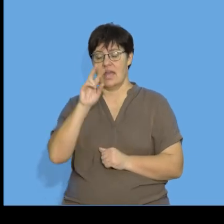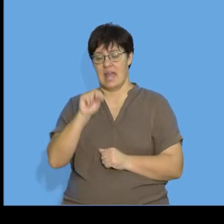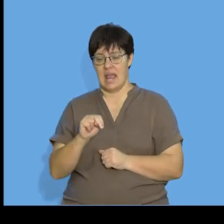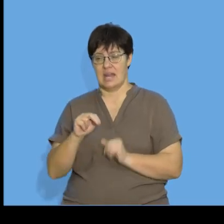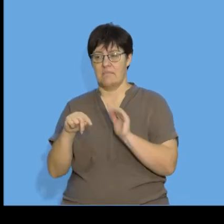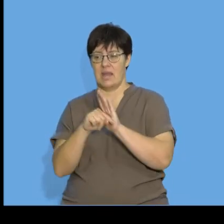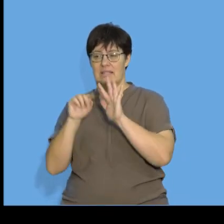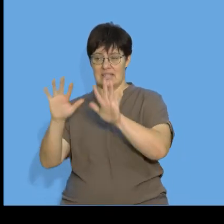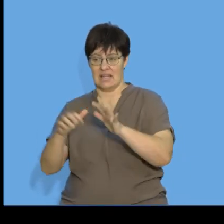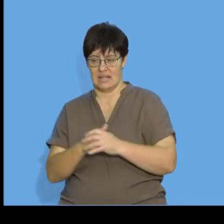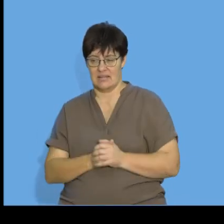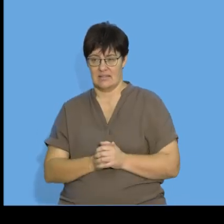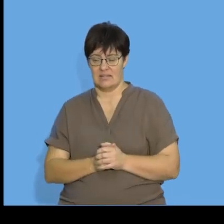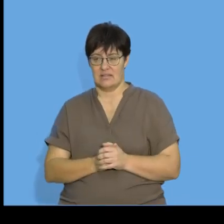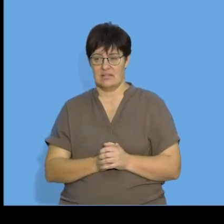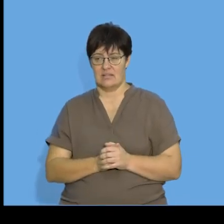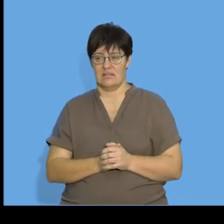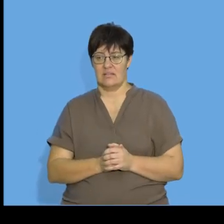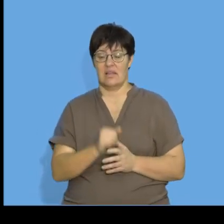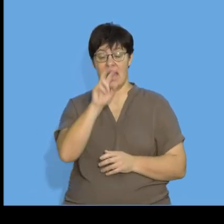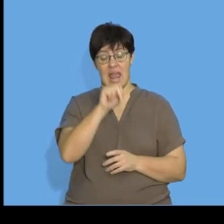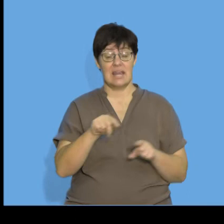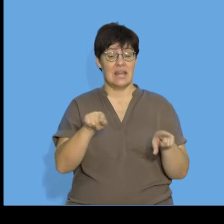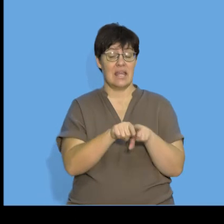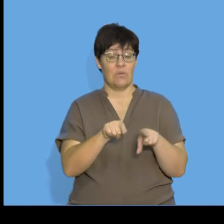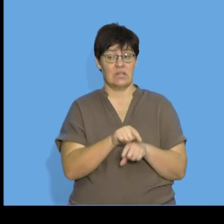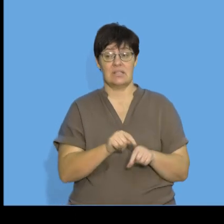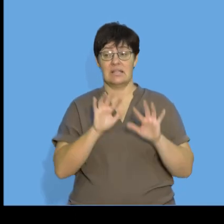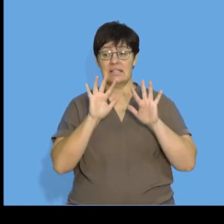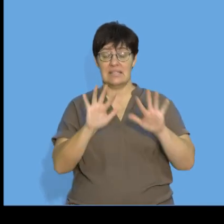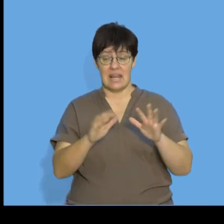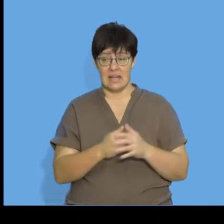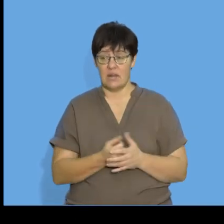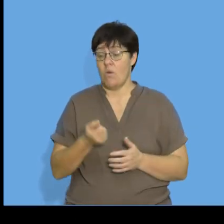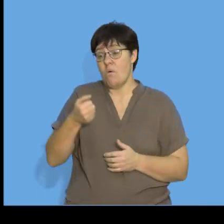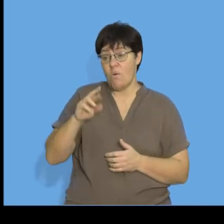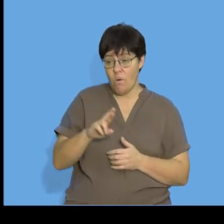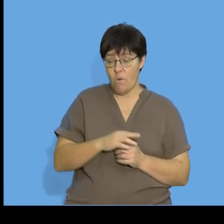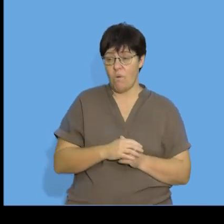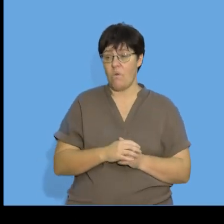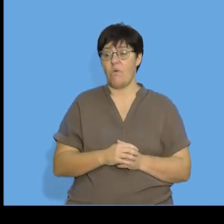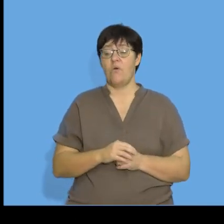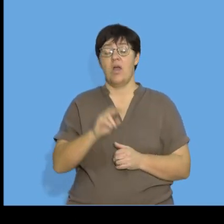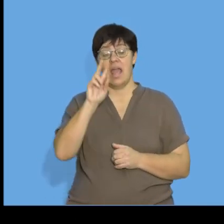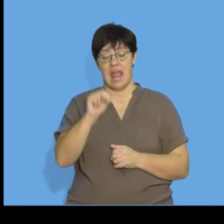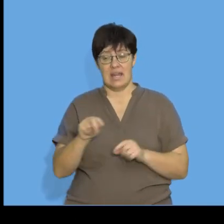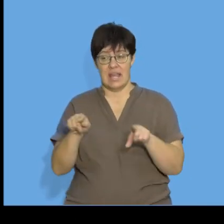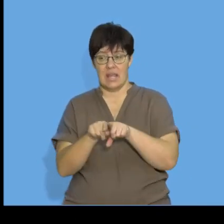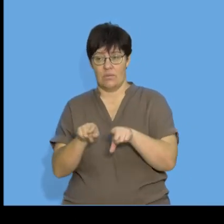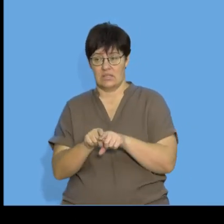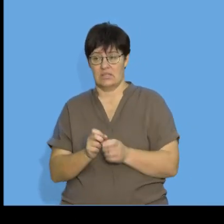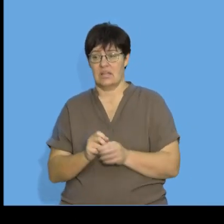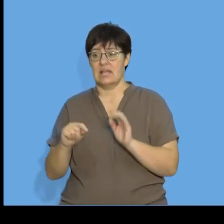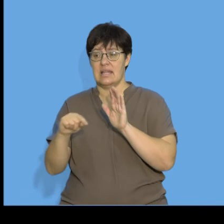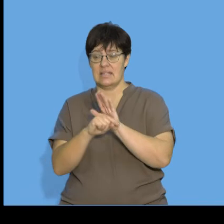n minus 10 so n will be equal to 10 or n will be equal